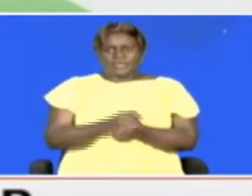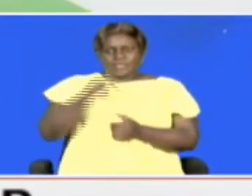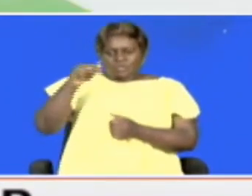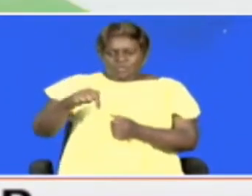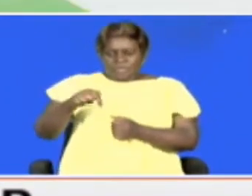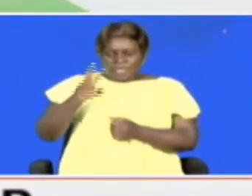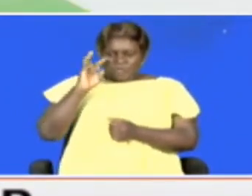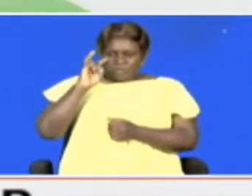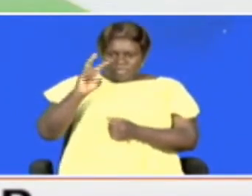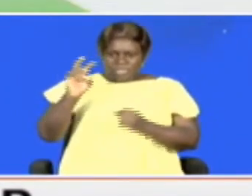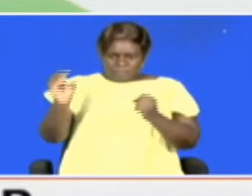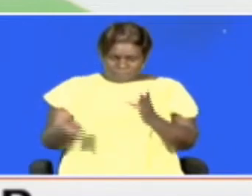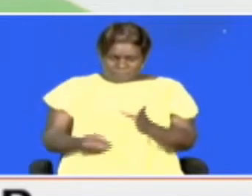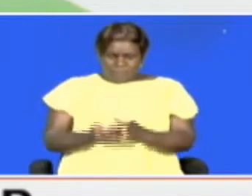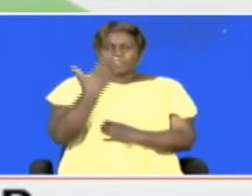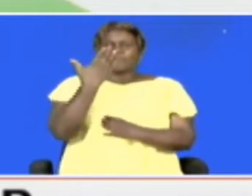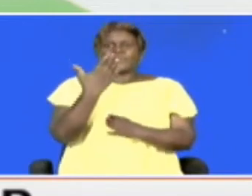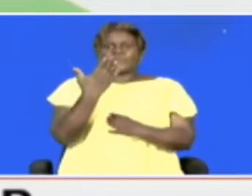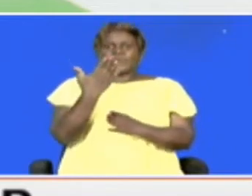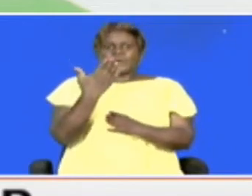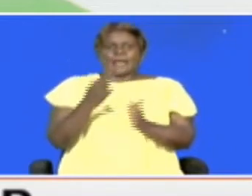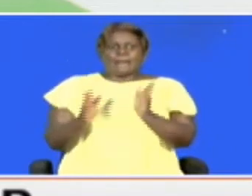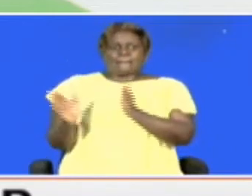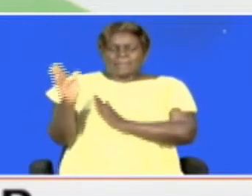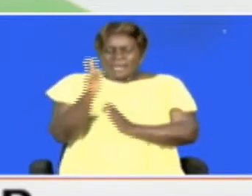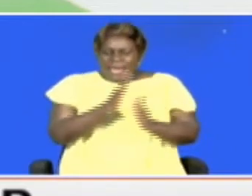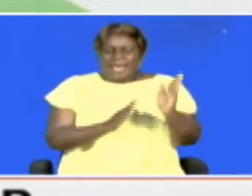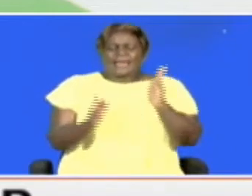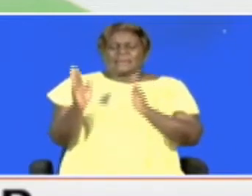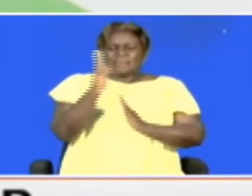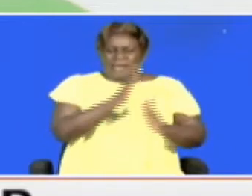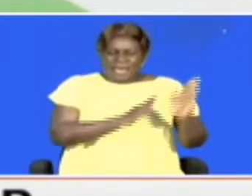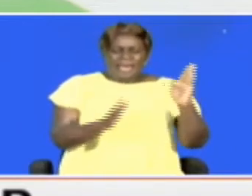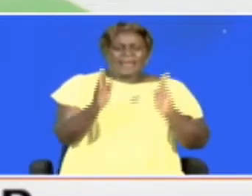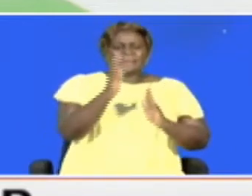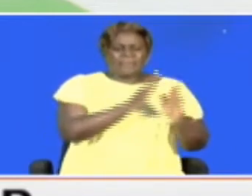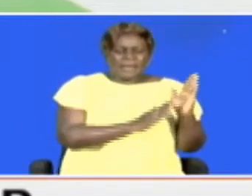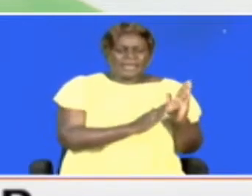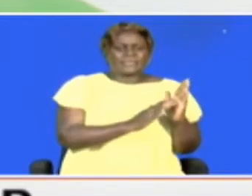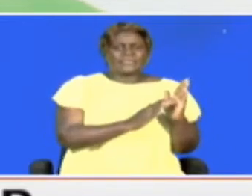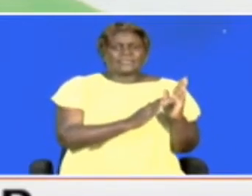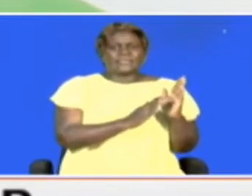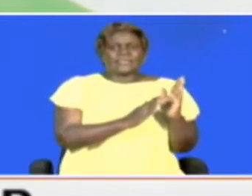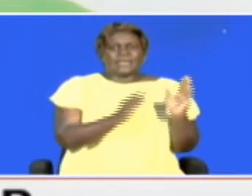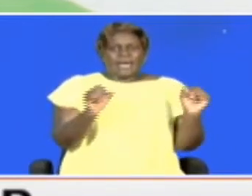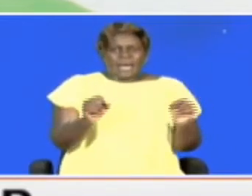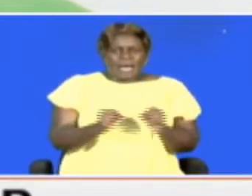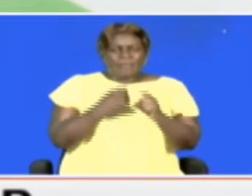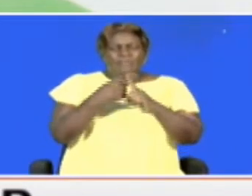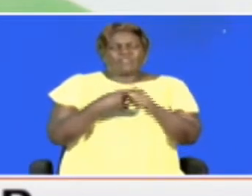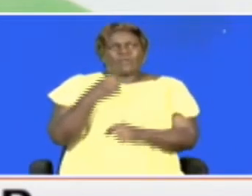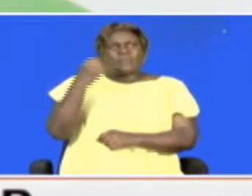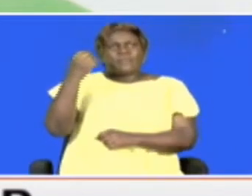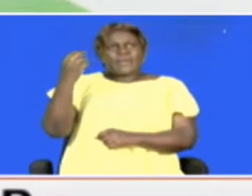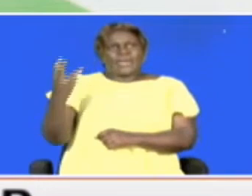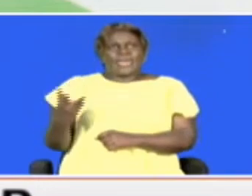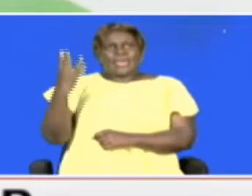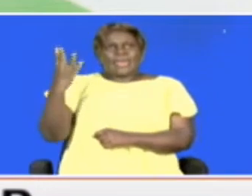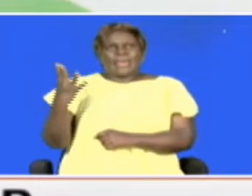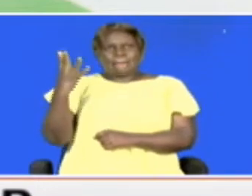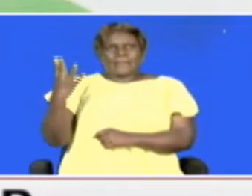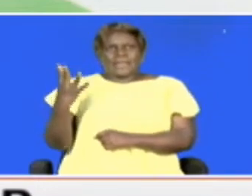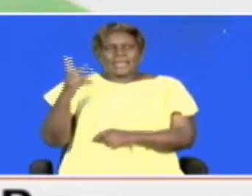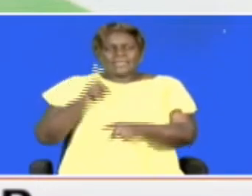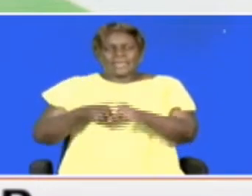today is a culmination of a meticulous planning that has taken place since April this year when we